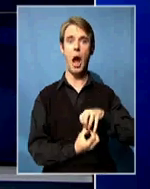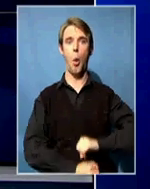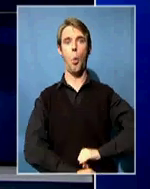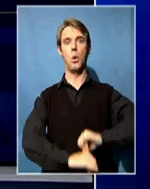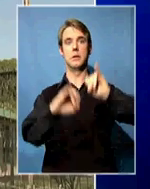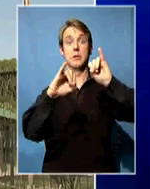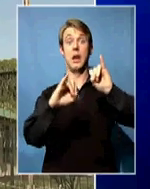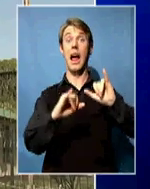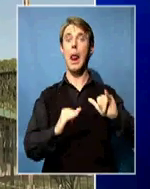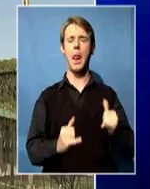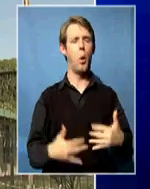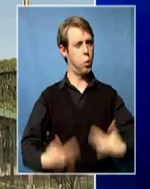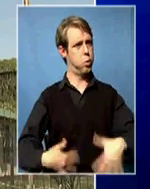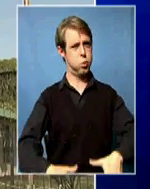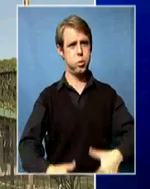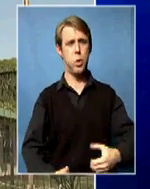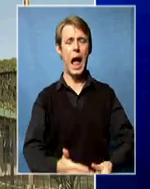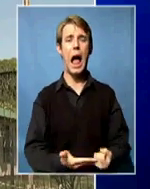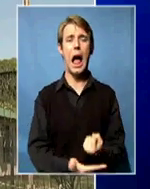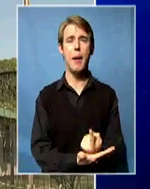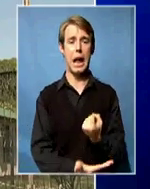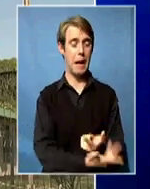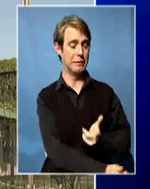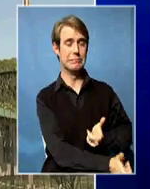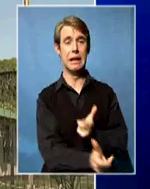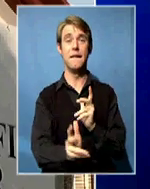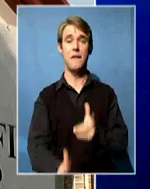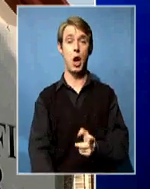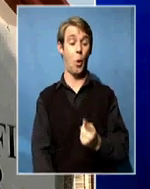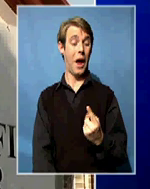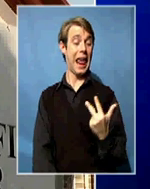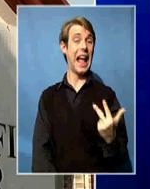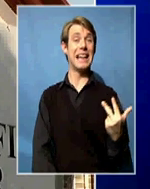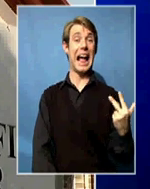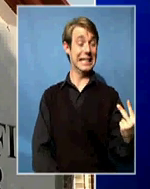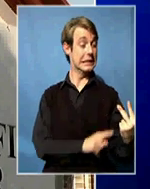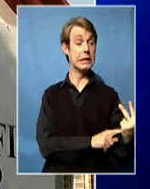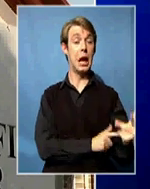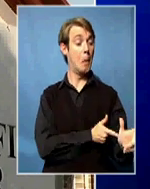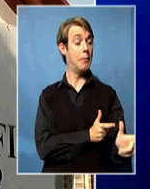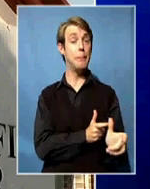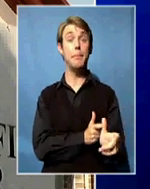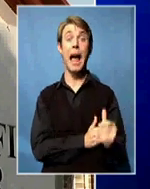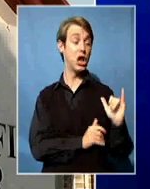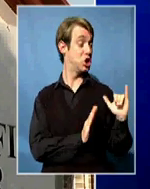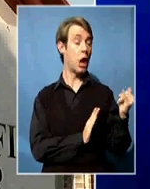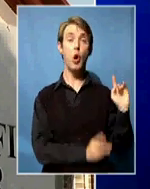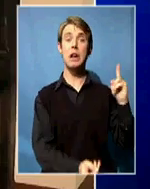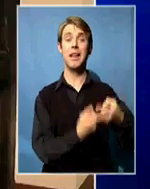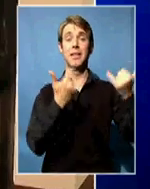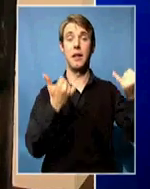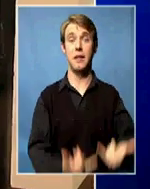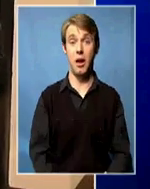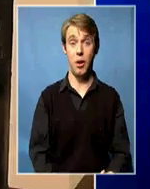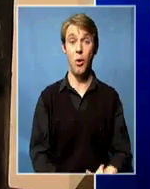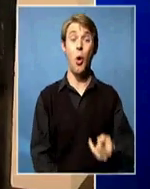Rhino poaching in the Kruger Park is rampant. 188 rhino have been killed in the country since the start of the year, 135